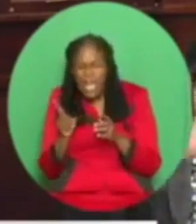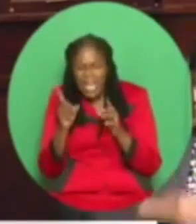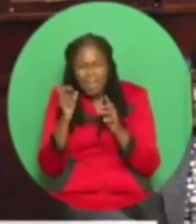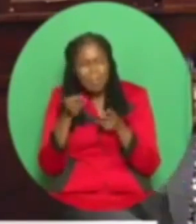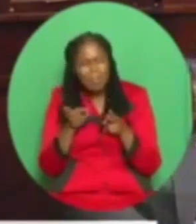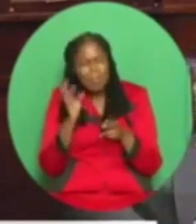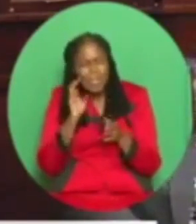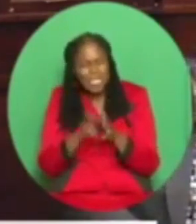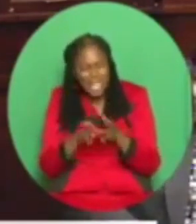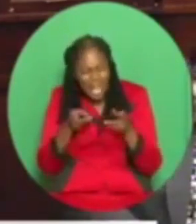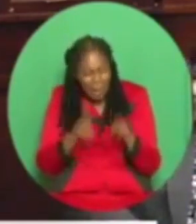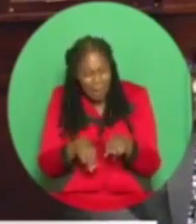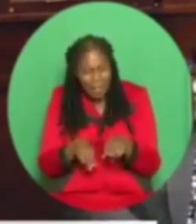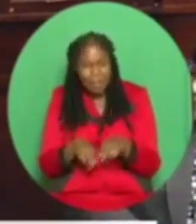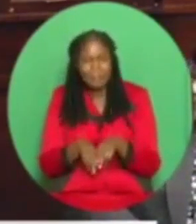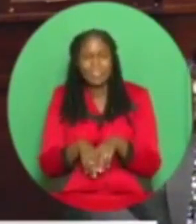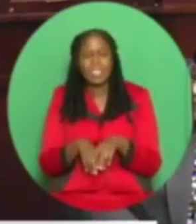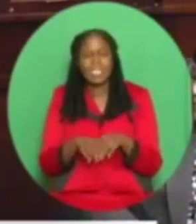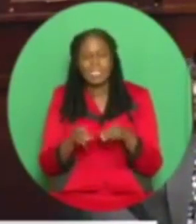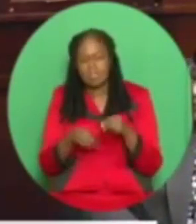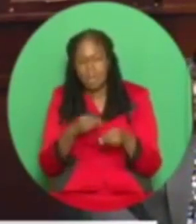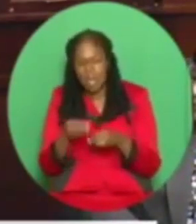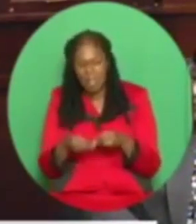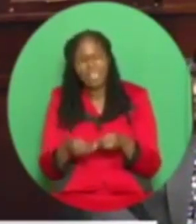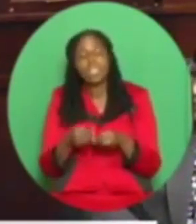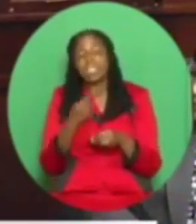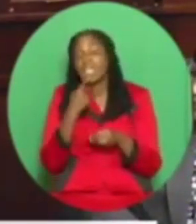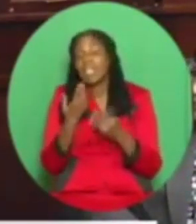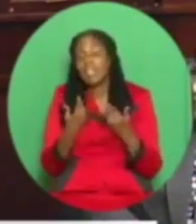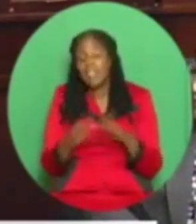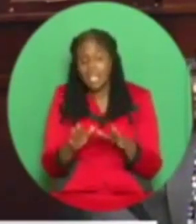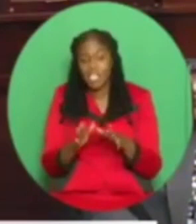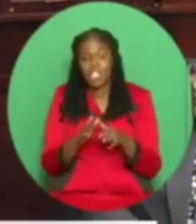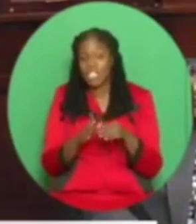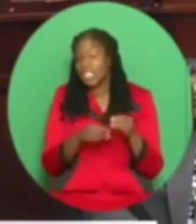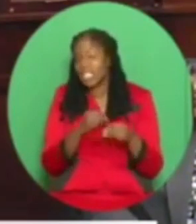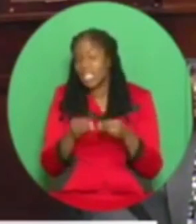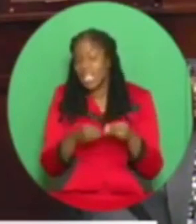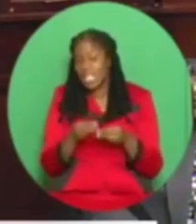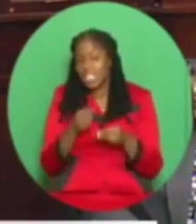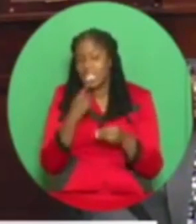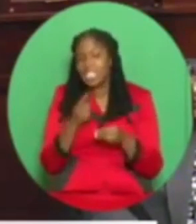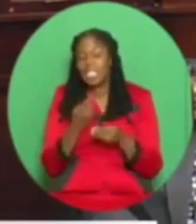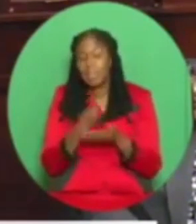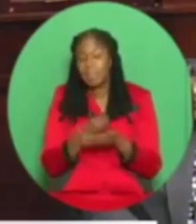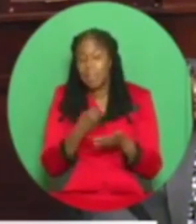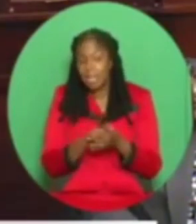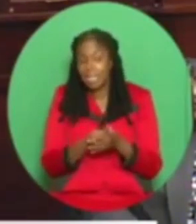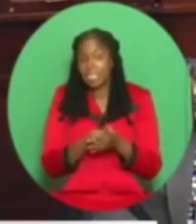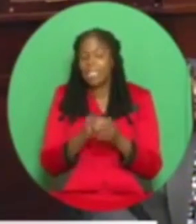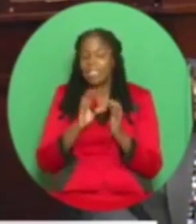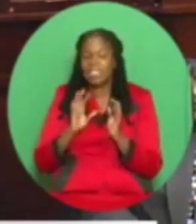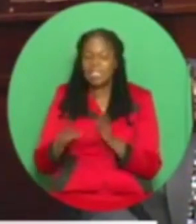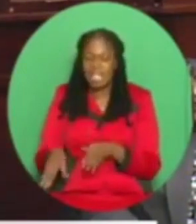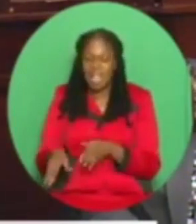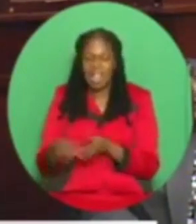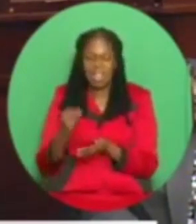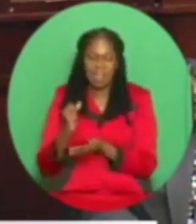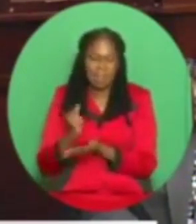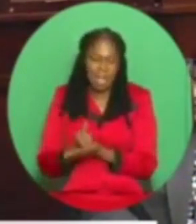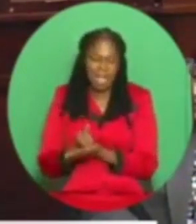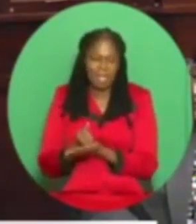and they come to fool. Madam Speaker, the wire transfer money that we spoke about last year is still in the bank in Doral because after the Mack bus,